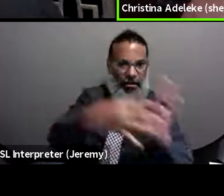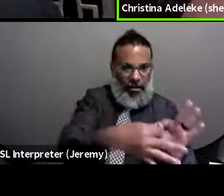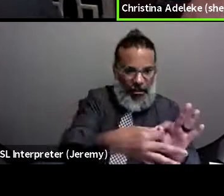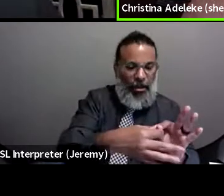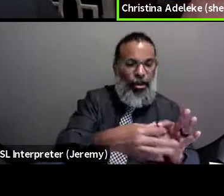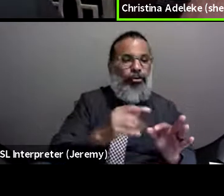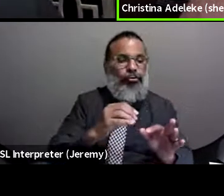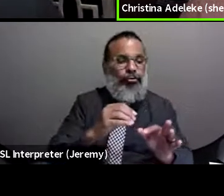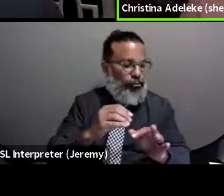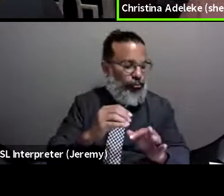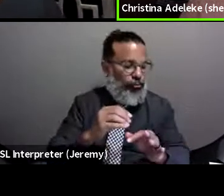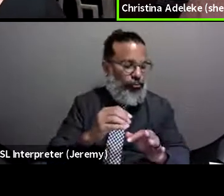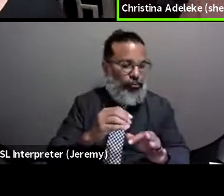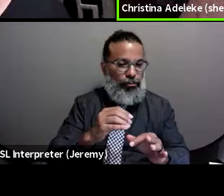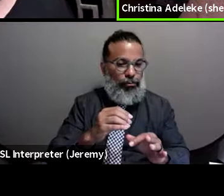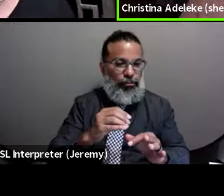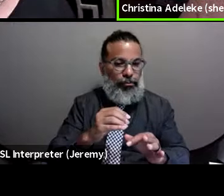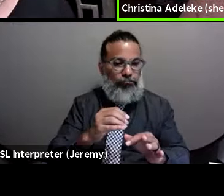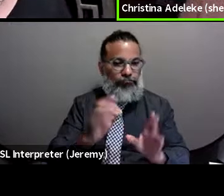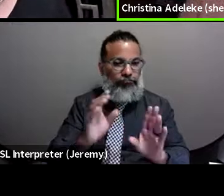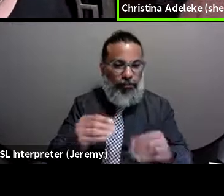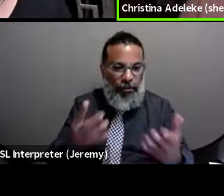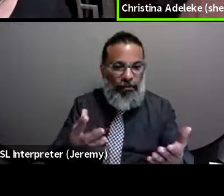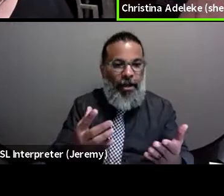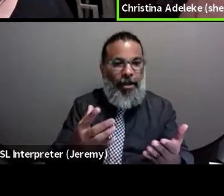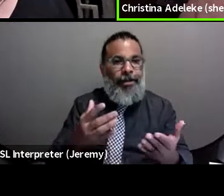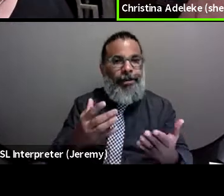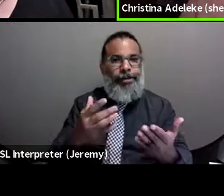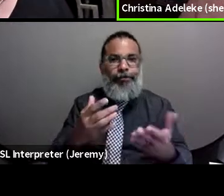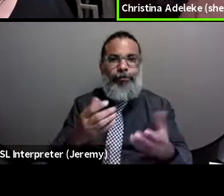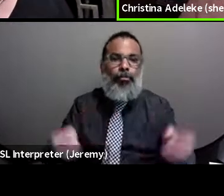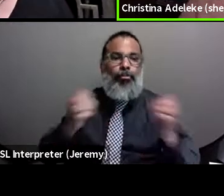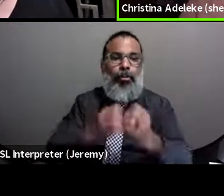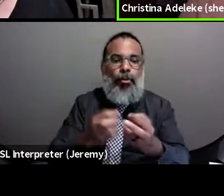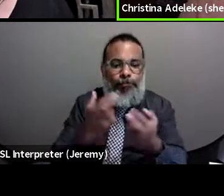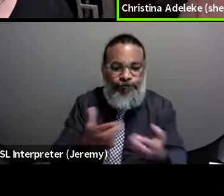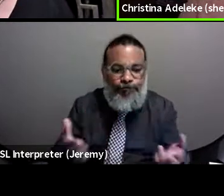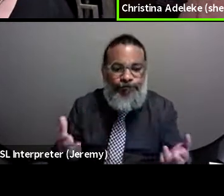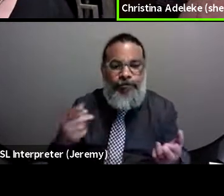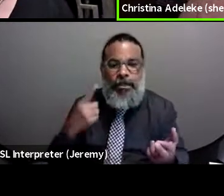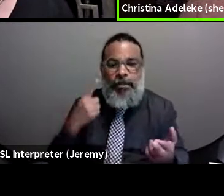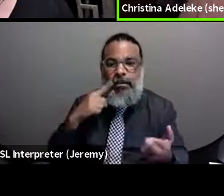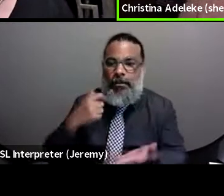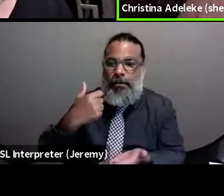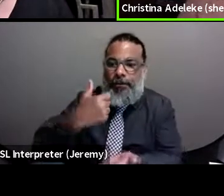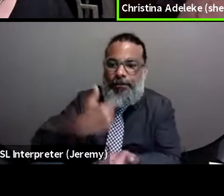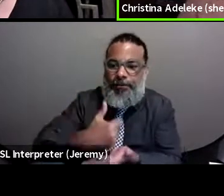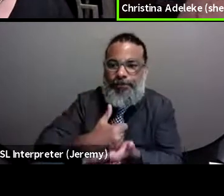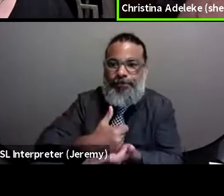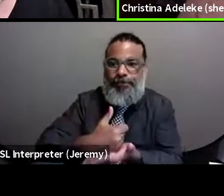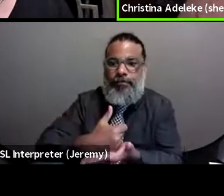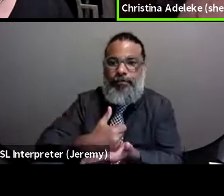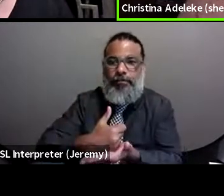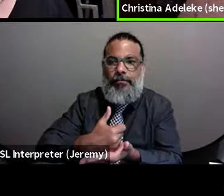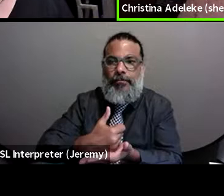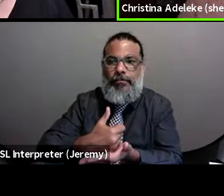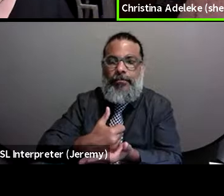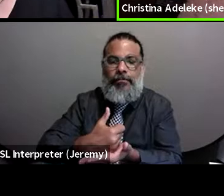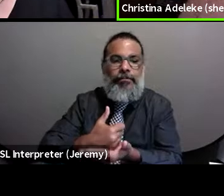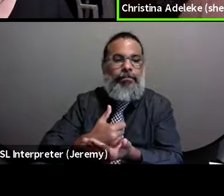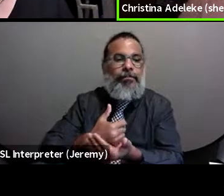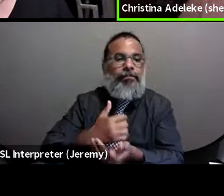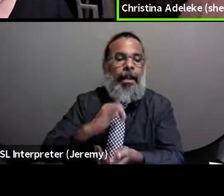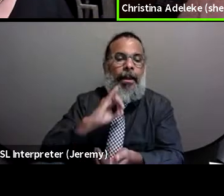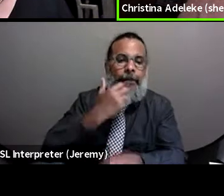conversation to provide increased resources to help, you know, address substance misuse